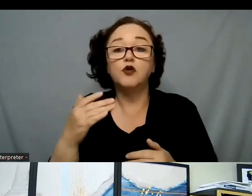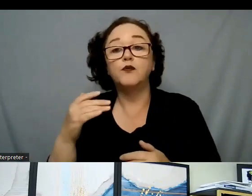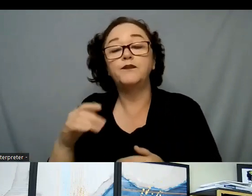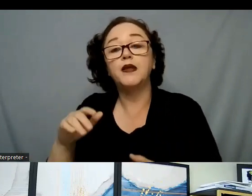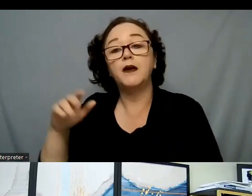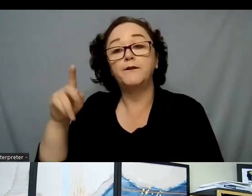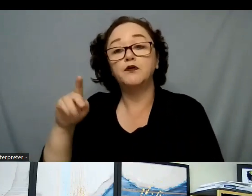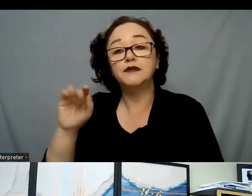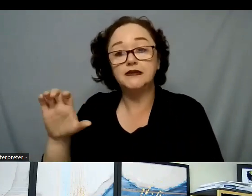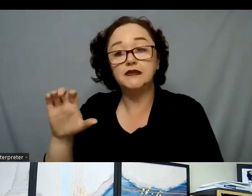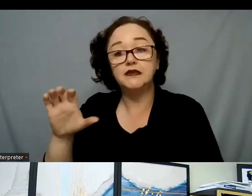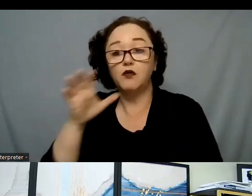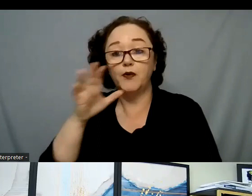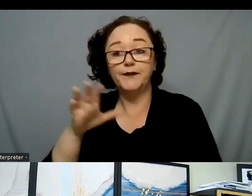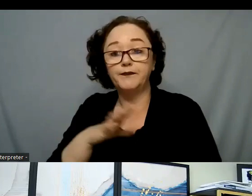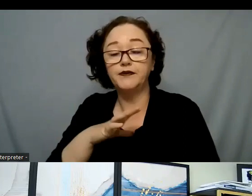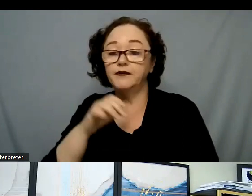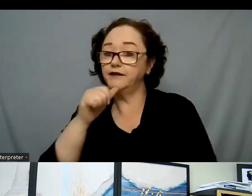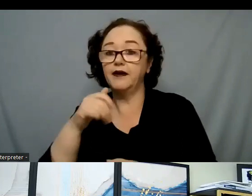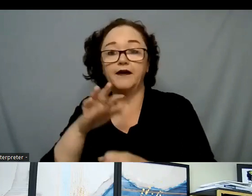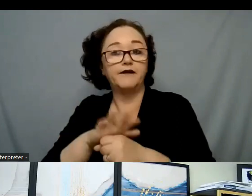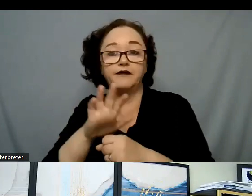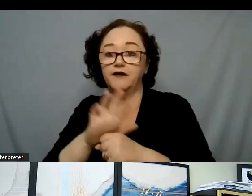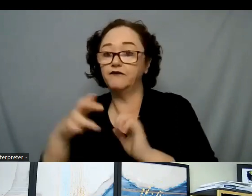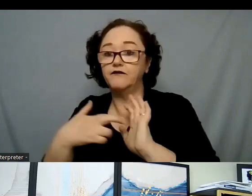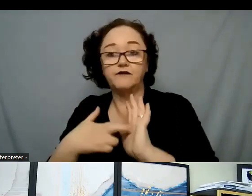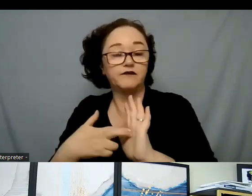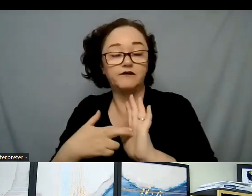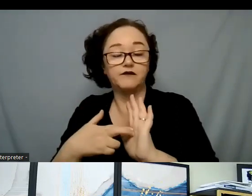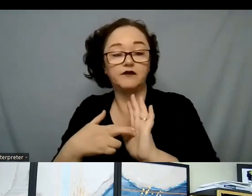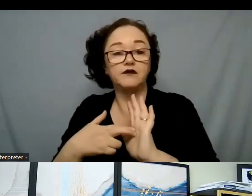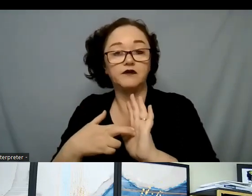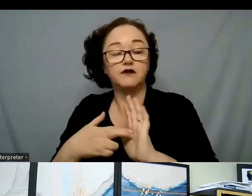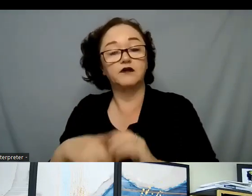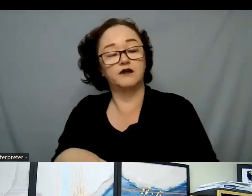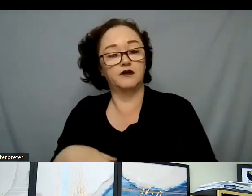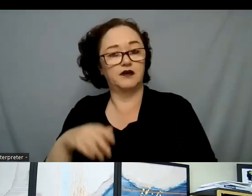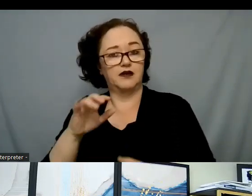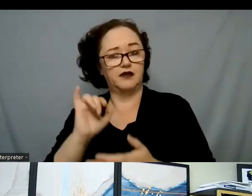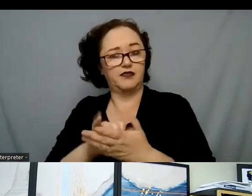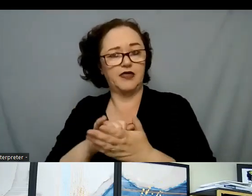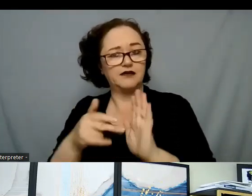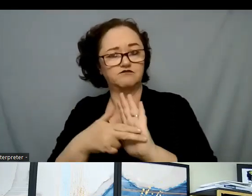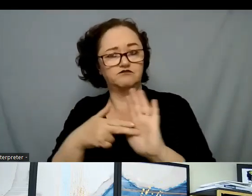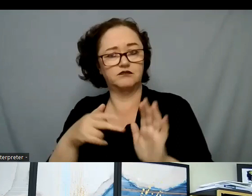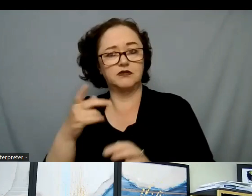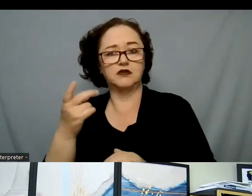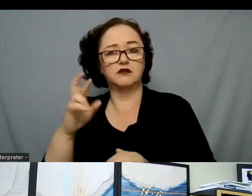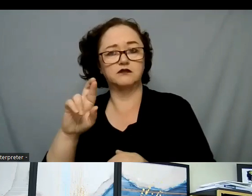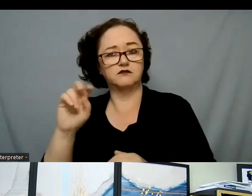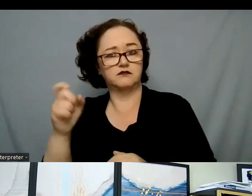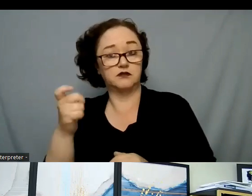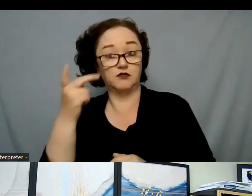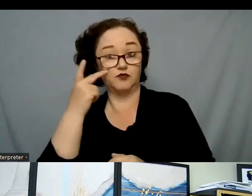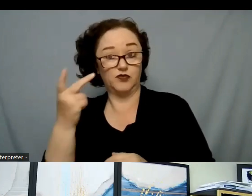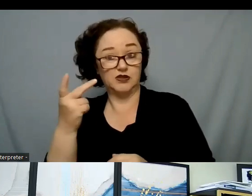when it came to depression. But that was not a diagnosis that we often saw or received, when, in all actuality,